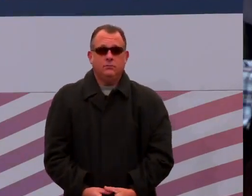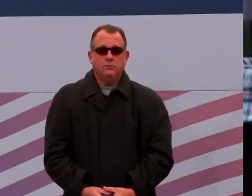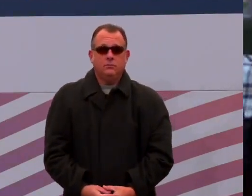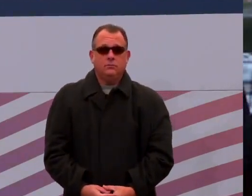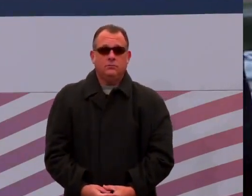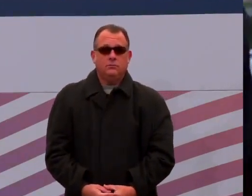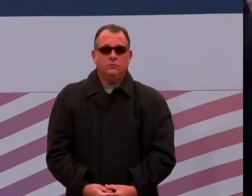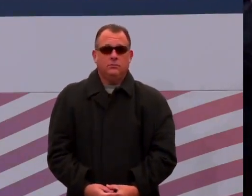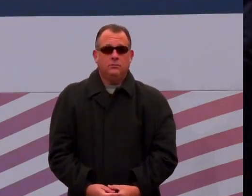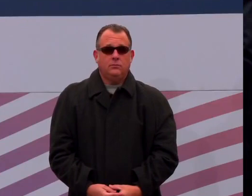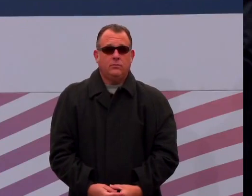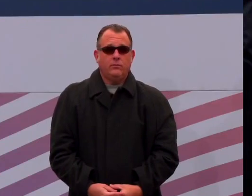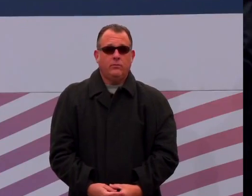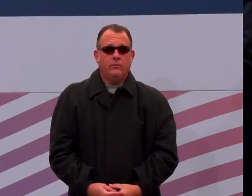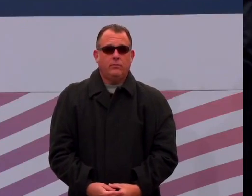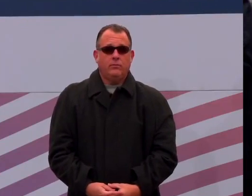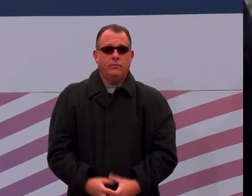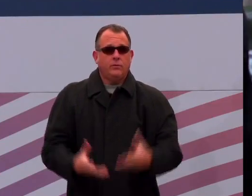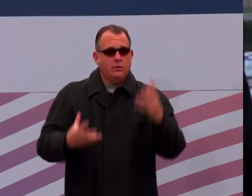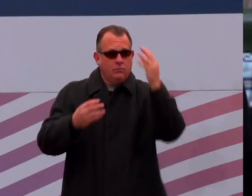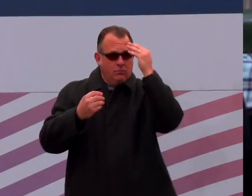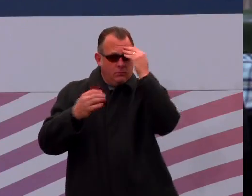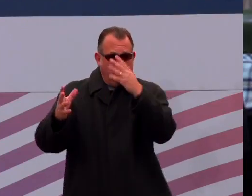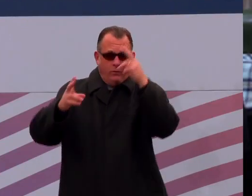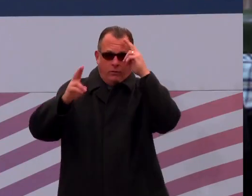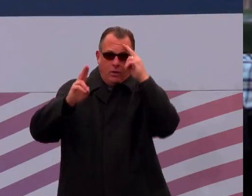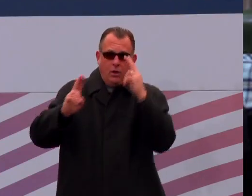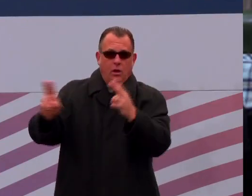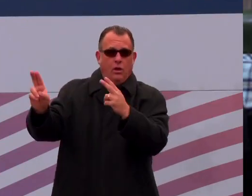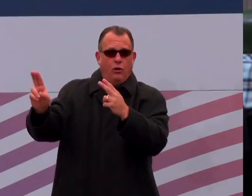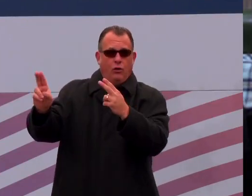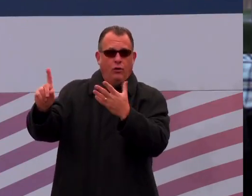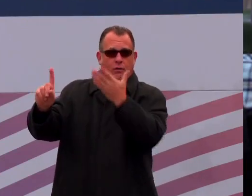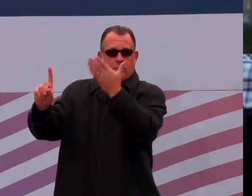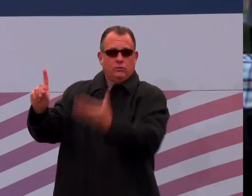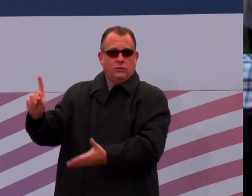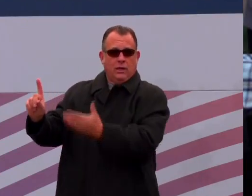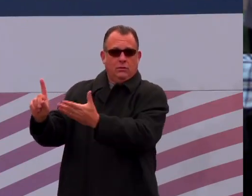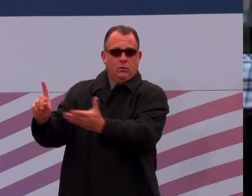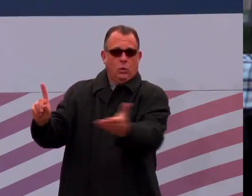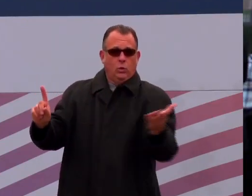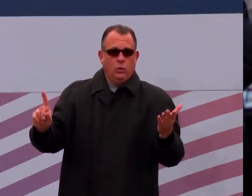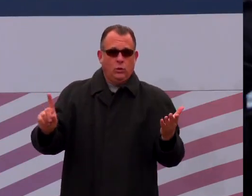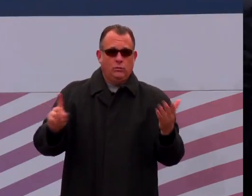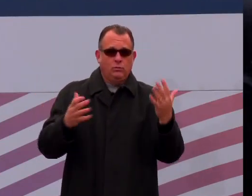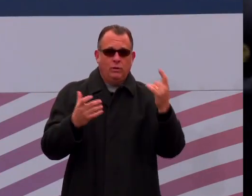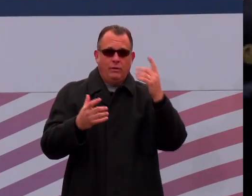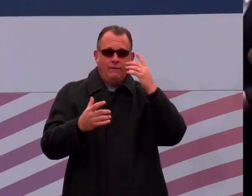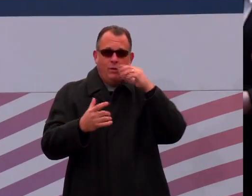Madam President, I have the honor to present the committee appointed by you to wait upon the Lieutenant Governor-elect.